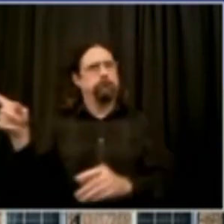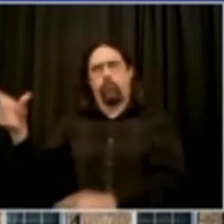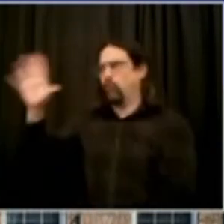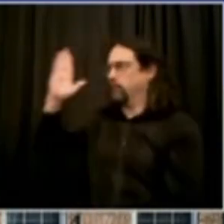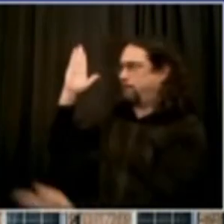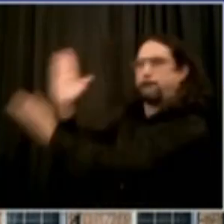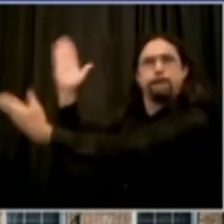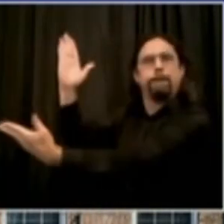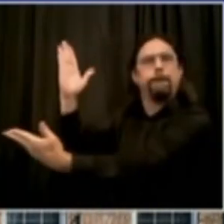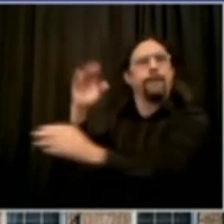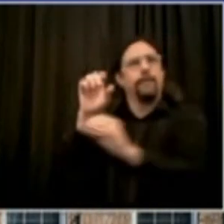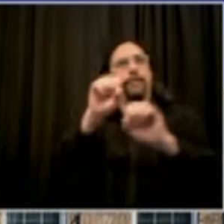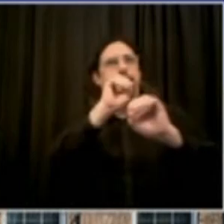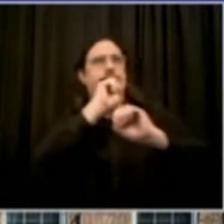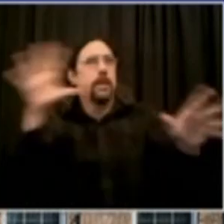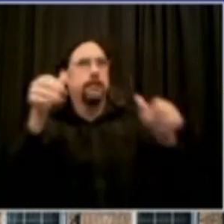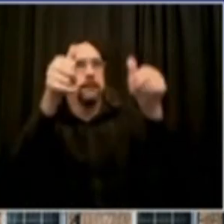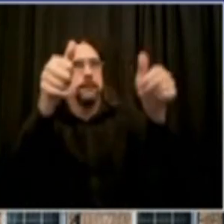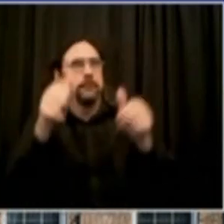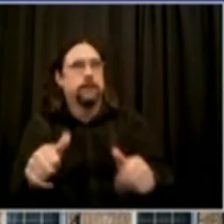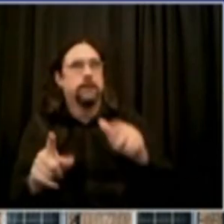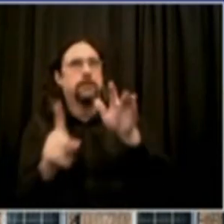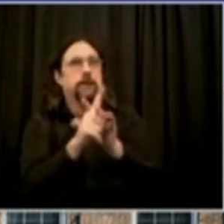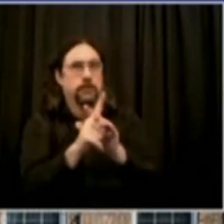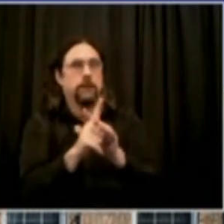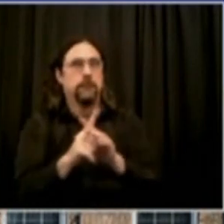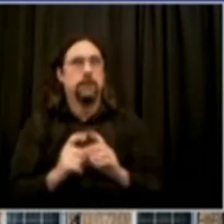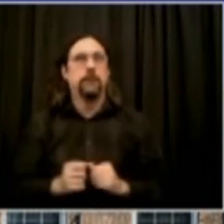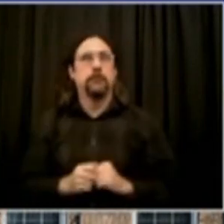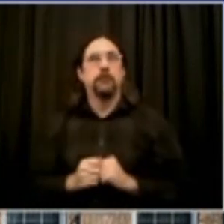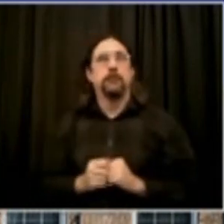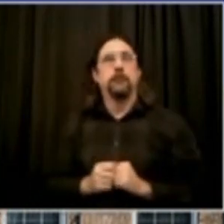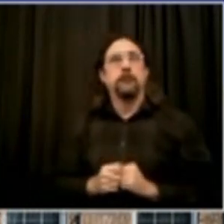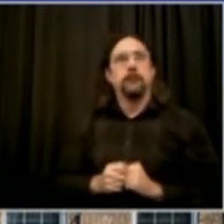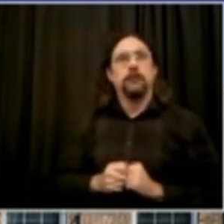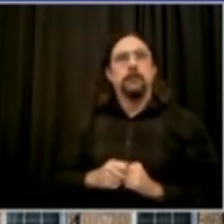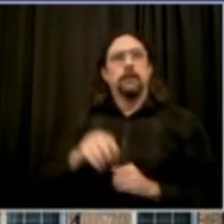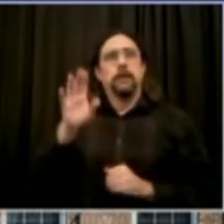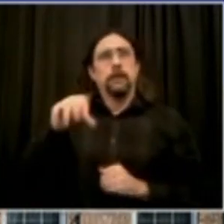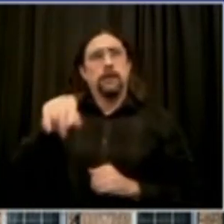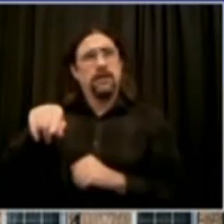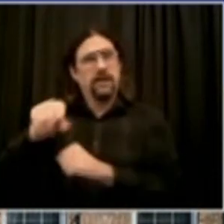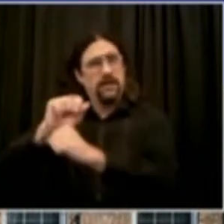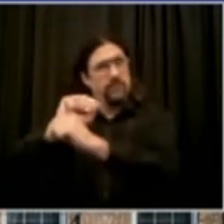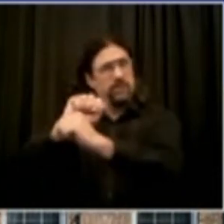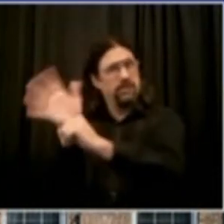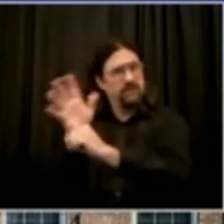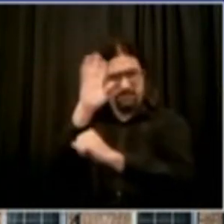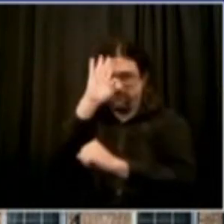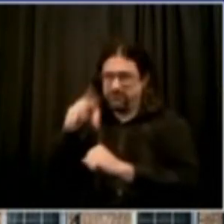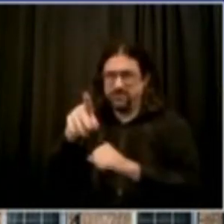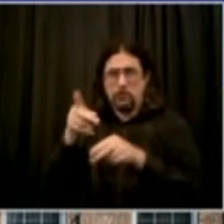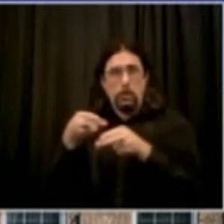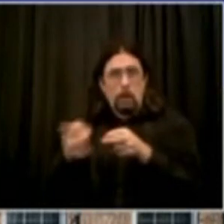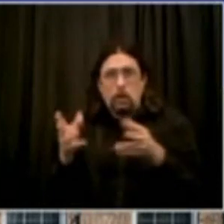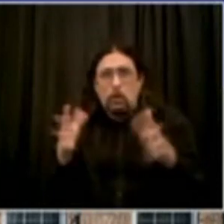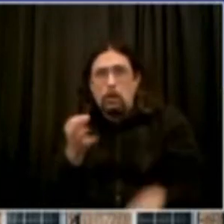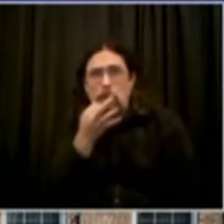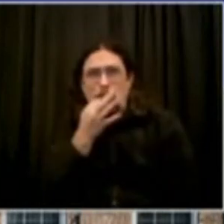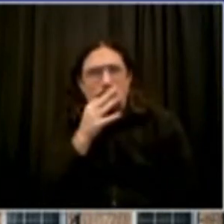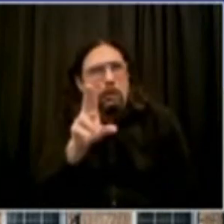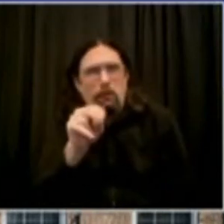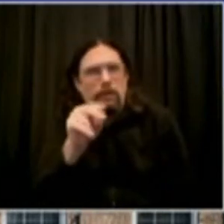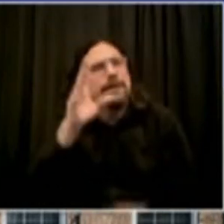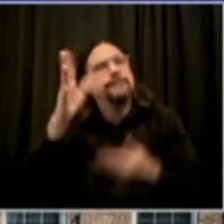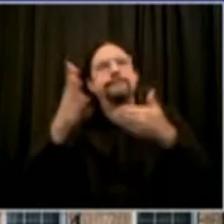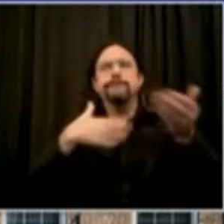pay the rent. But really what we need is part of the stimulus. We need tenant assistance. We need rental assistance to help people get by. And we